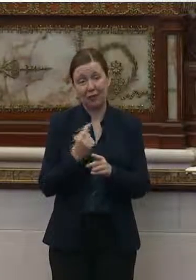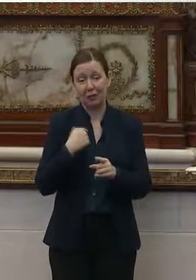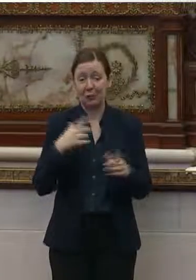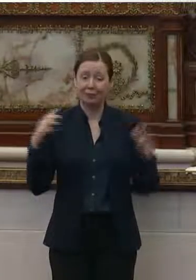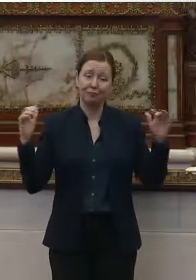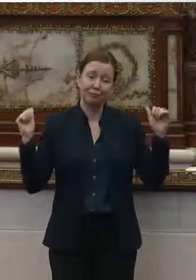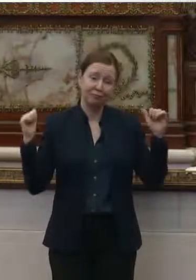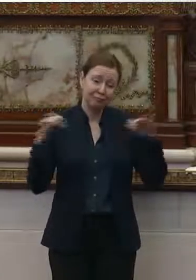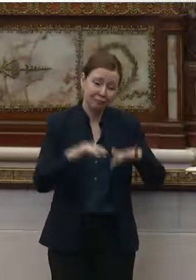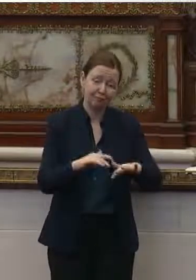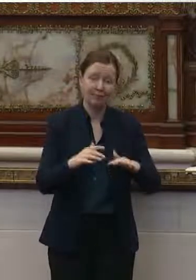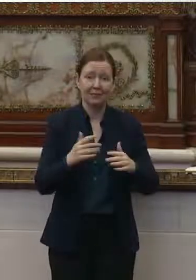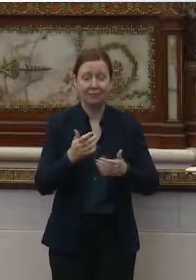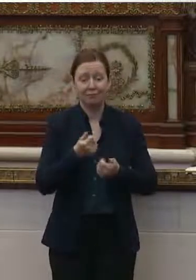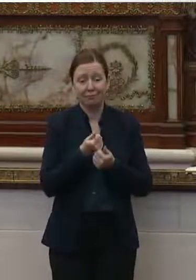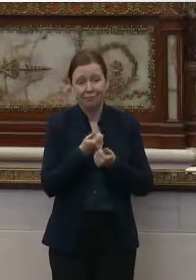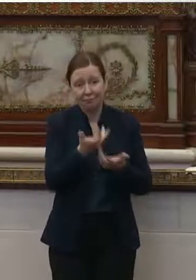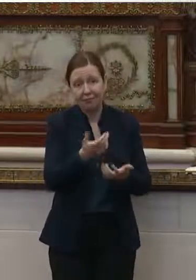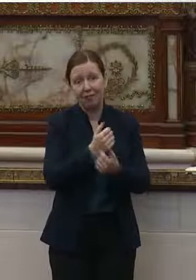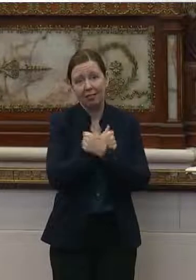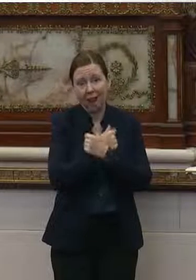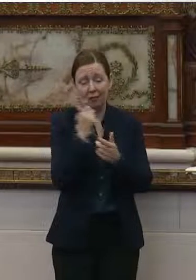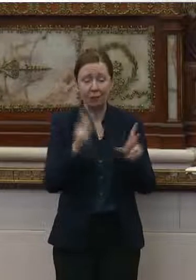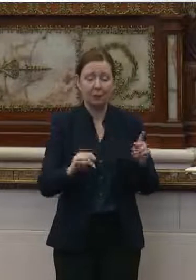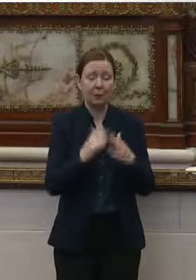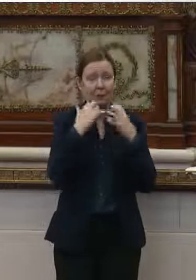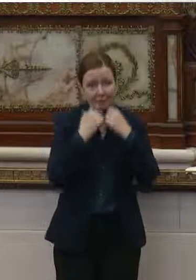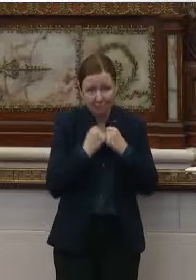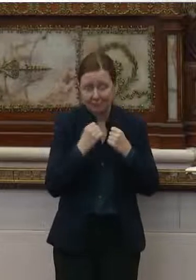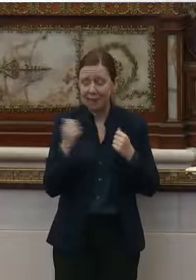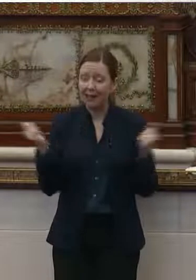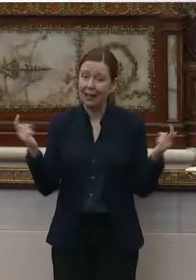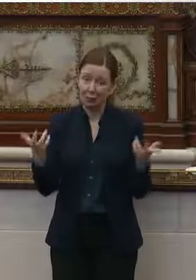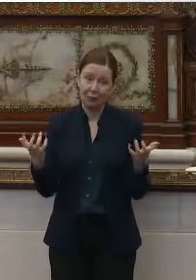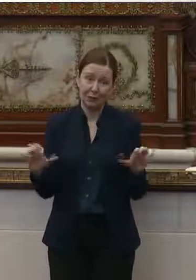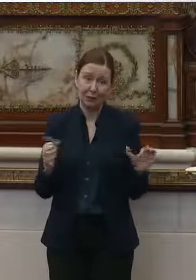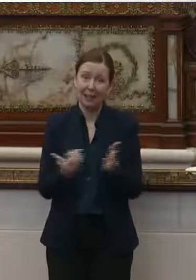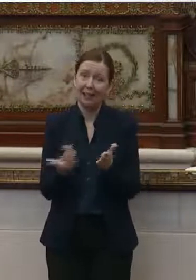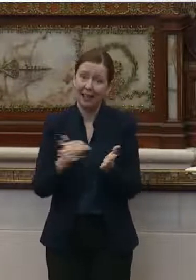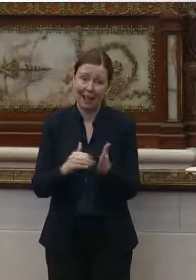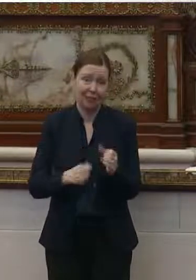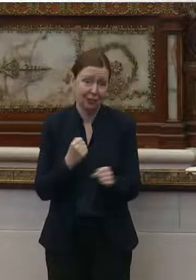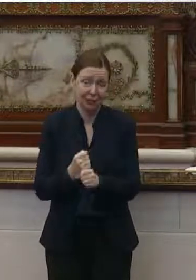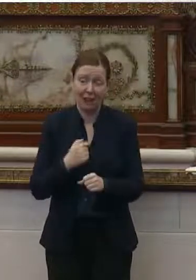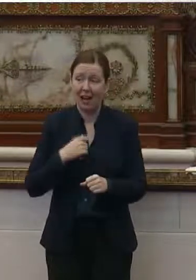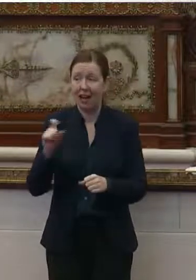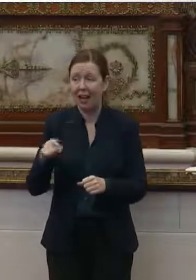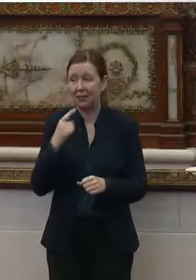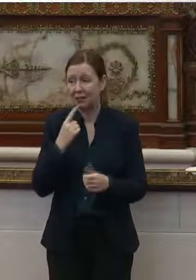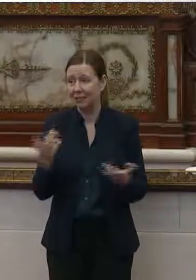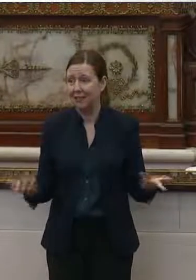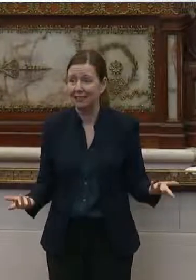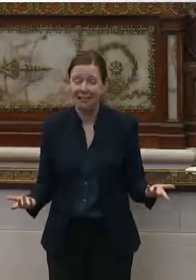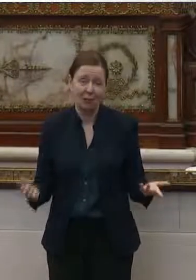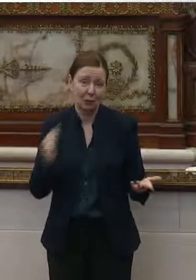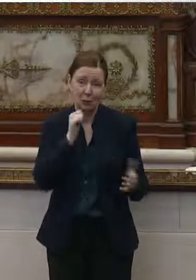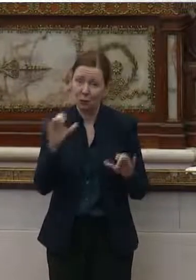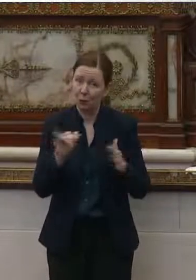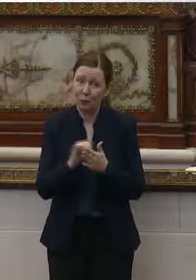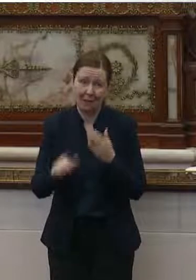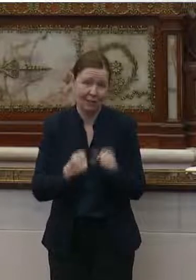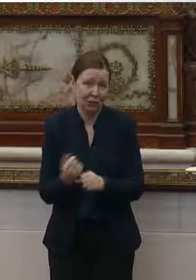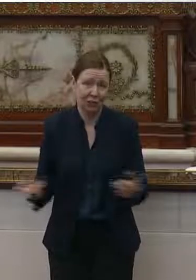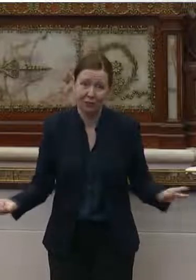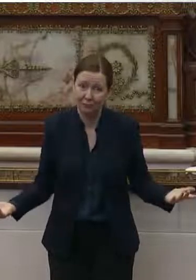express our love for the people that we care so much about. Uh, and everybody wants to do that again this year. And I've had to say, you shouldn't do that this year. Uh,